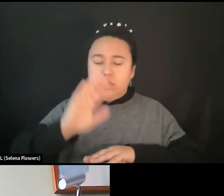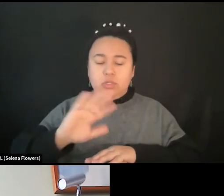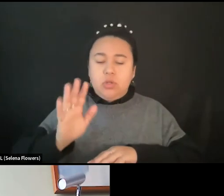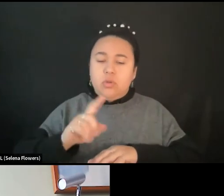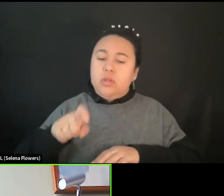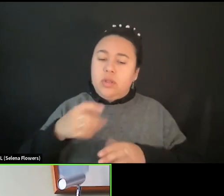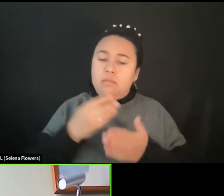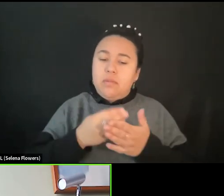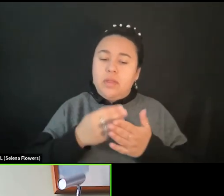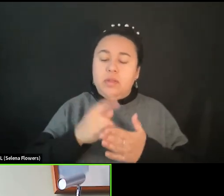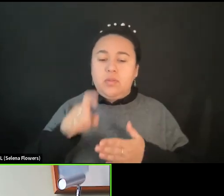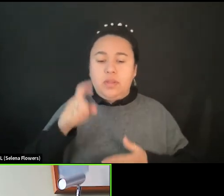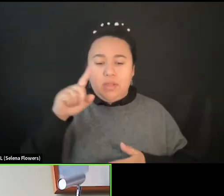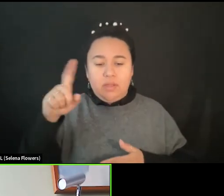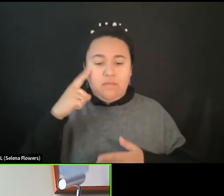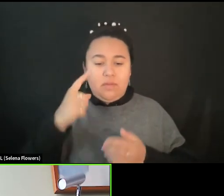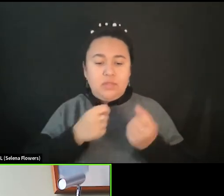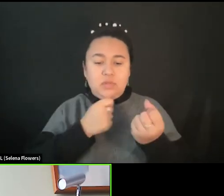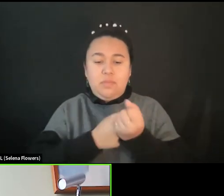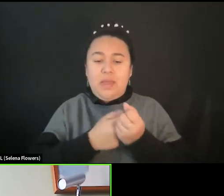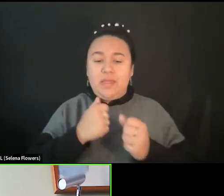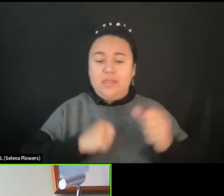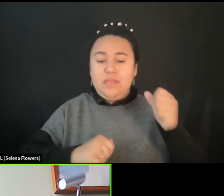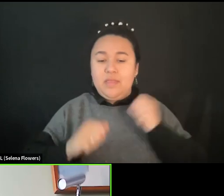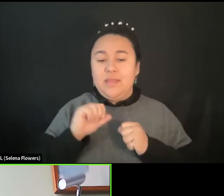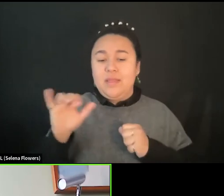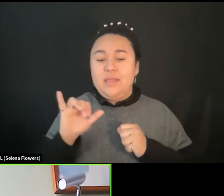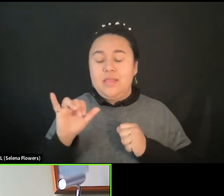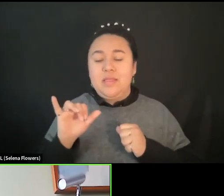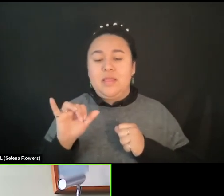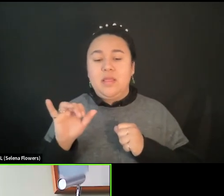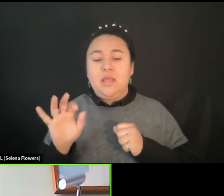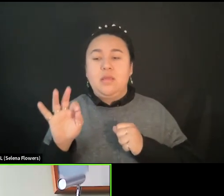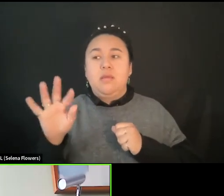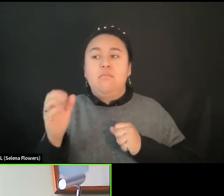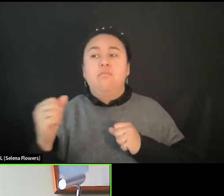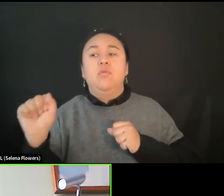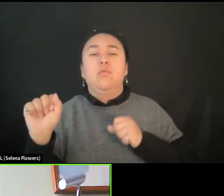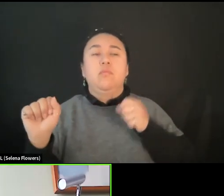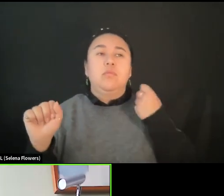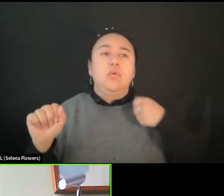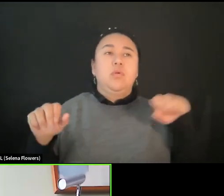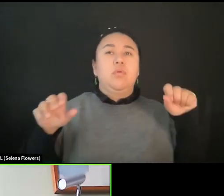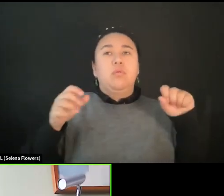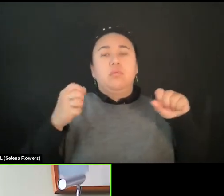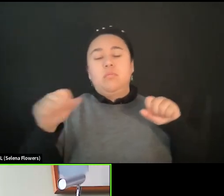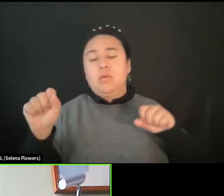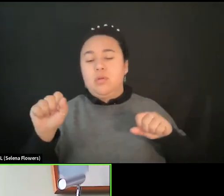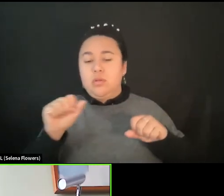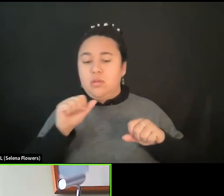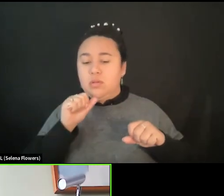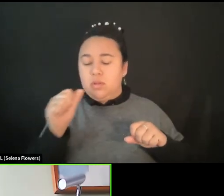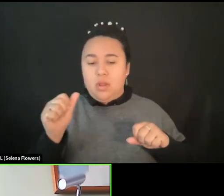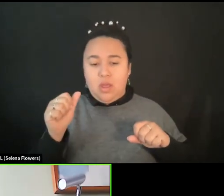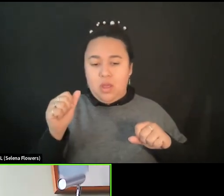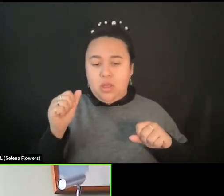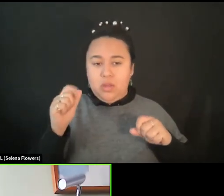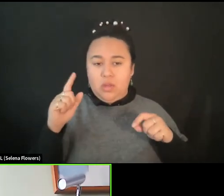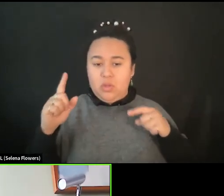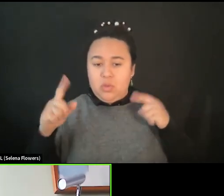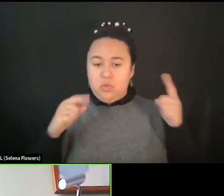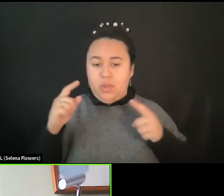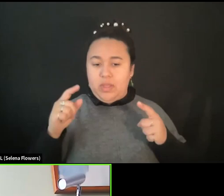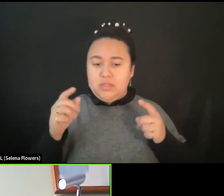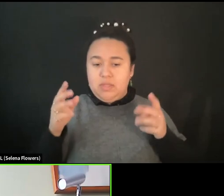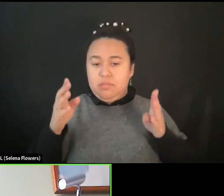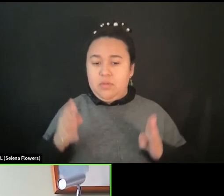you need government to back theater. It might be like little movements every, you know, not like a crazy Nassim Suleymanpour sitting in his room, deciding